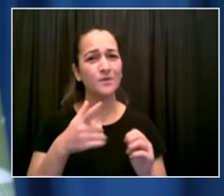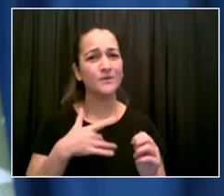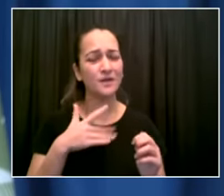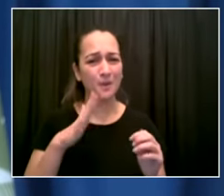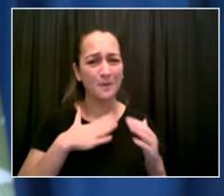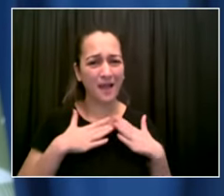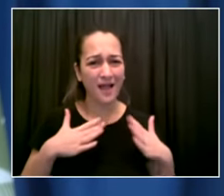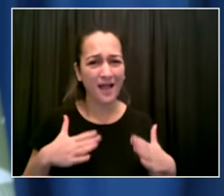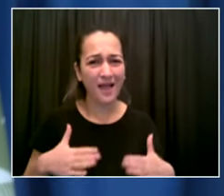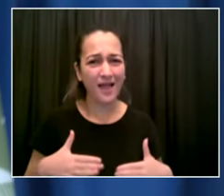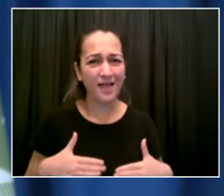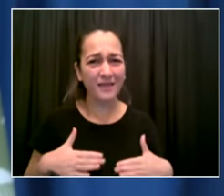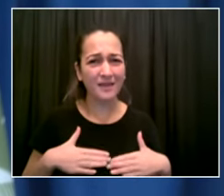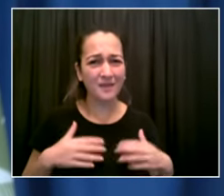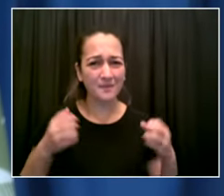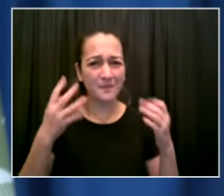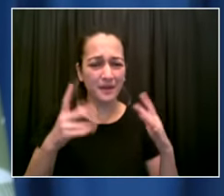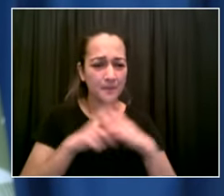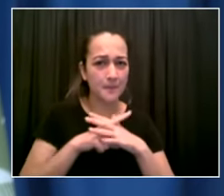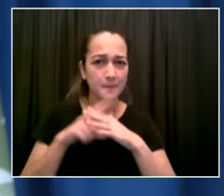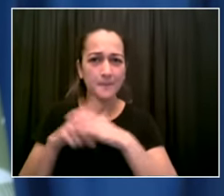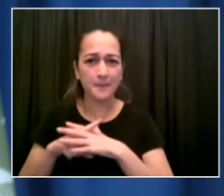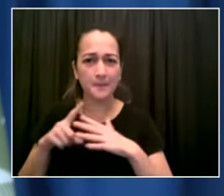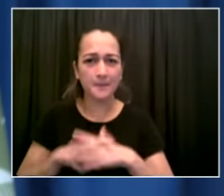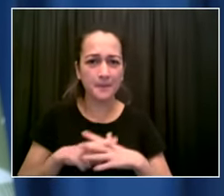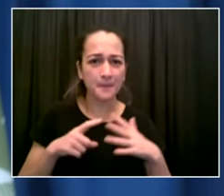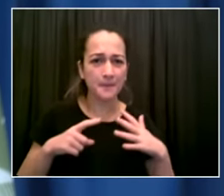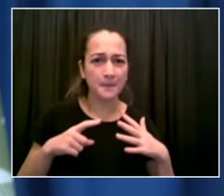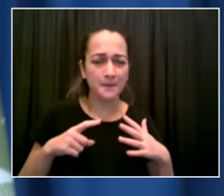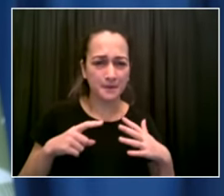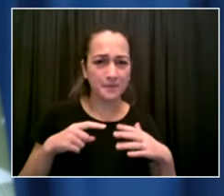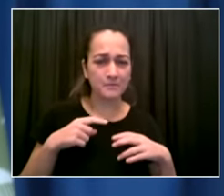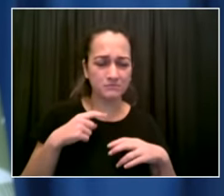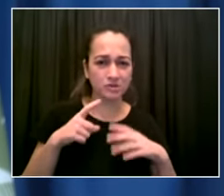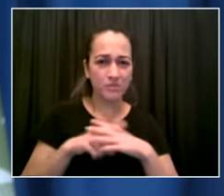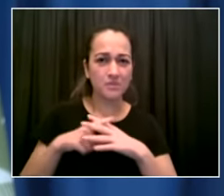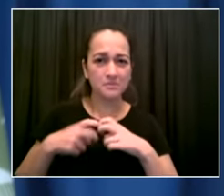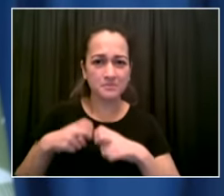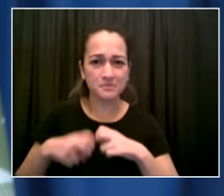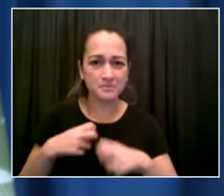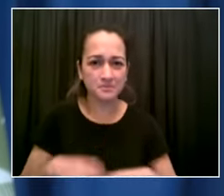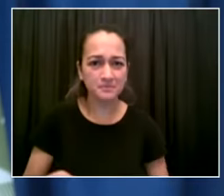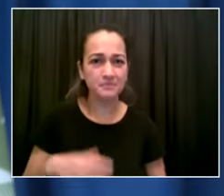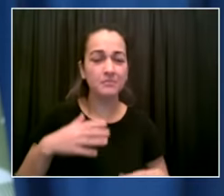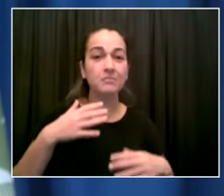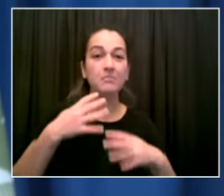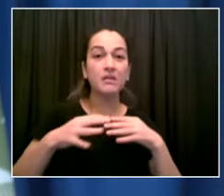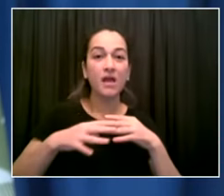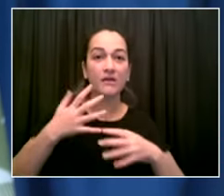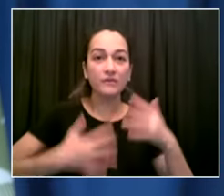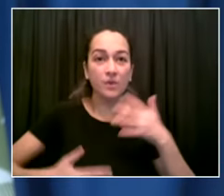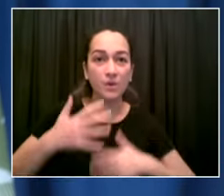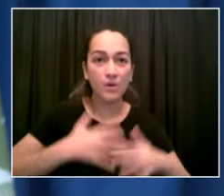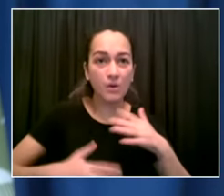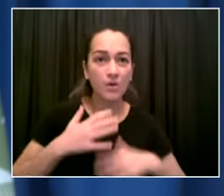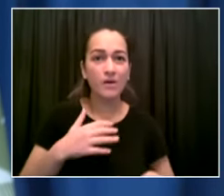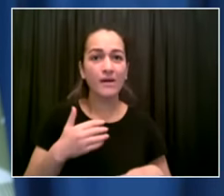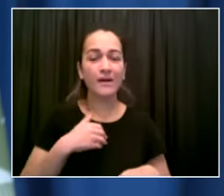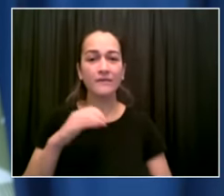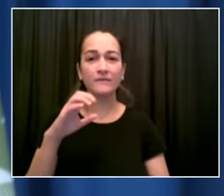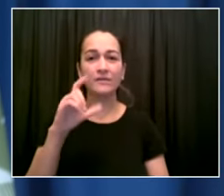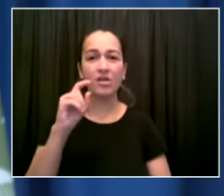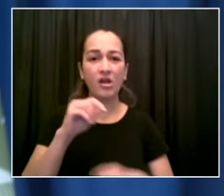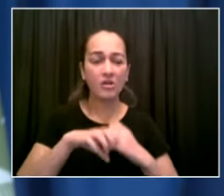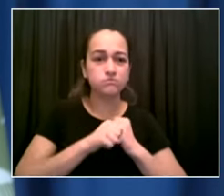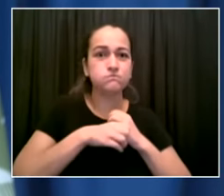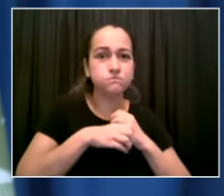and cell regeneration capacity and bacteria thrive in this meaty moist environment right now 40 million people bedridden and waiting